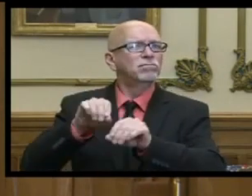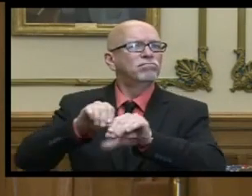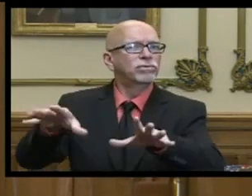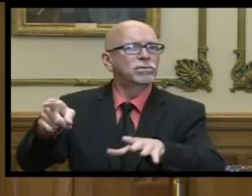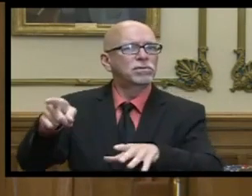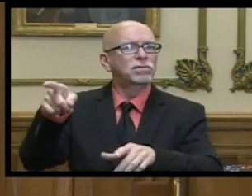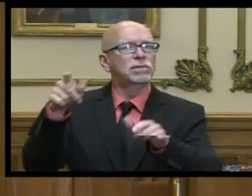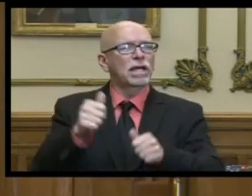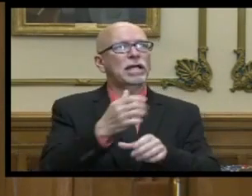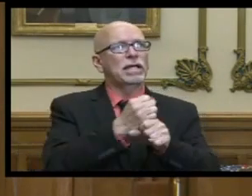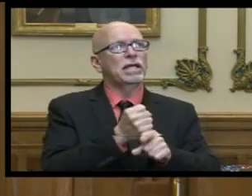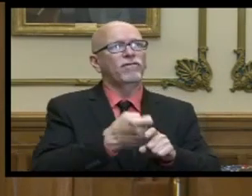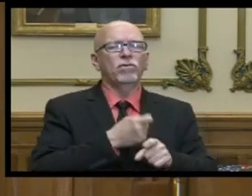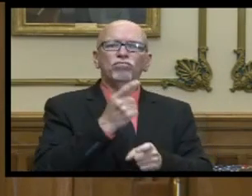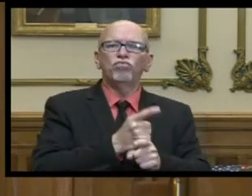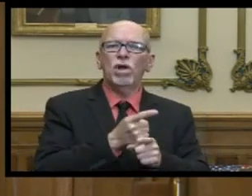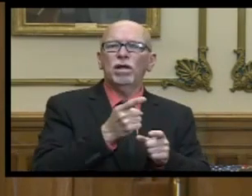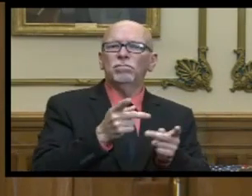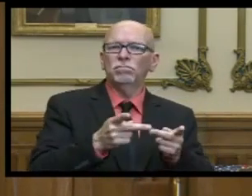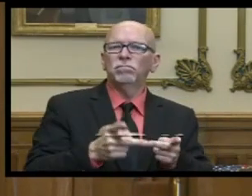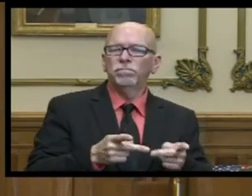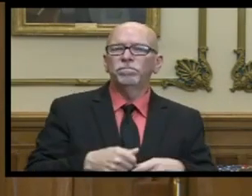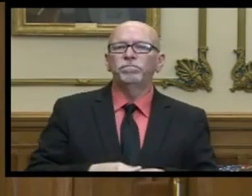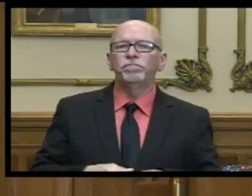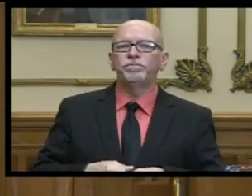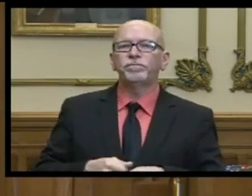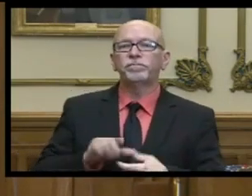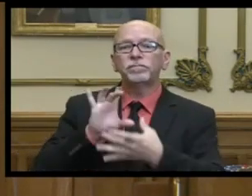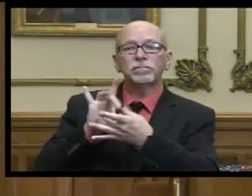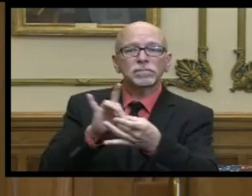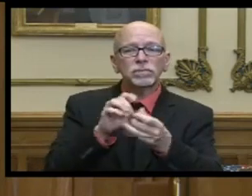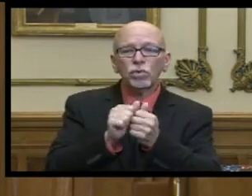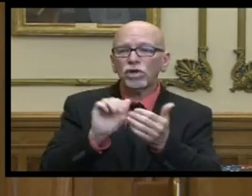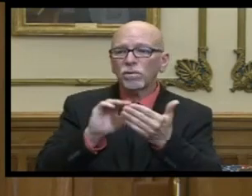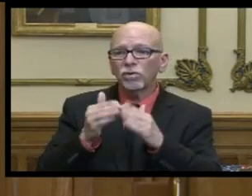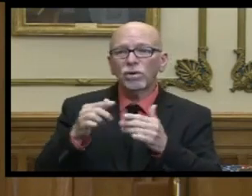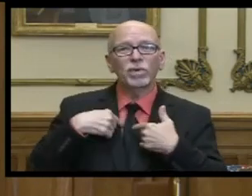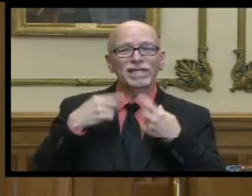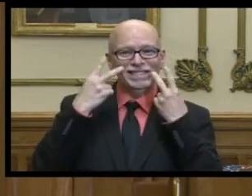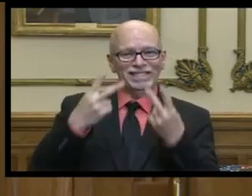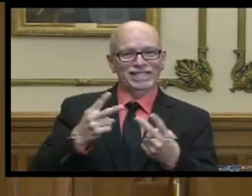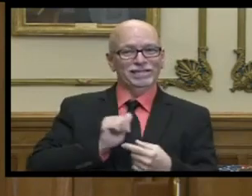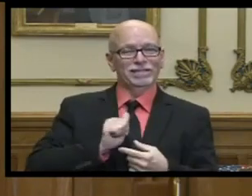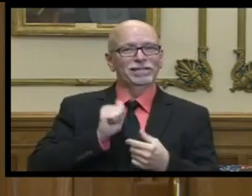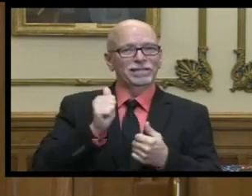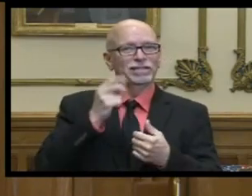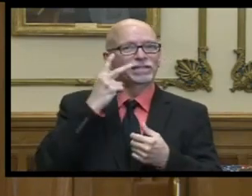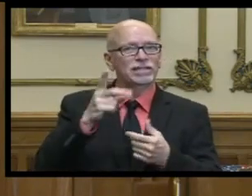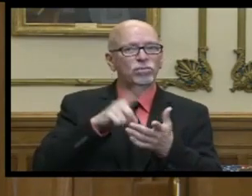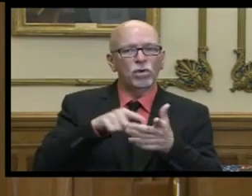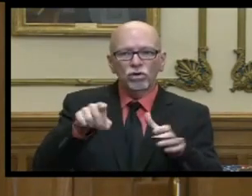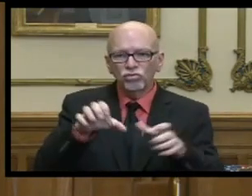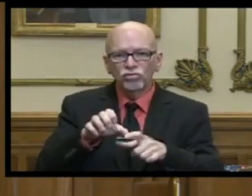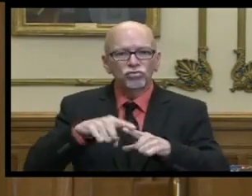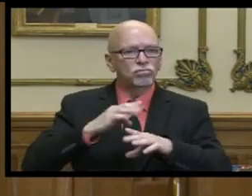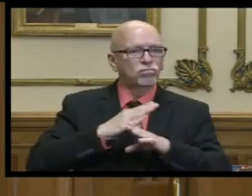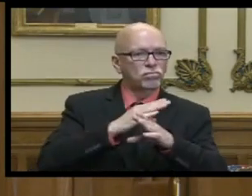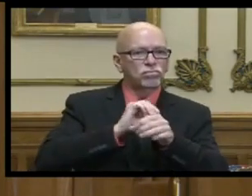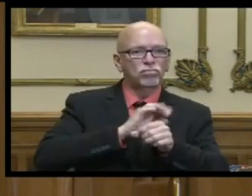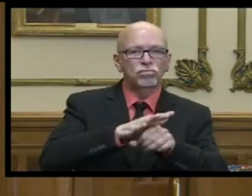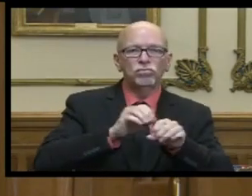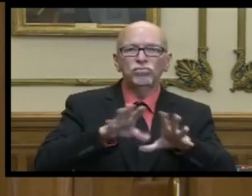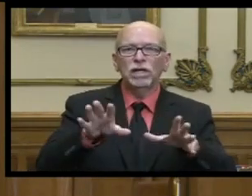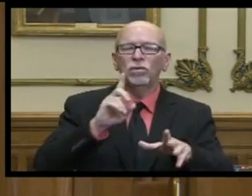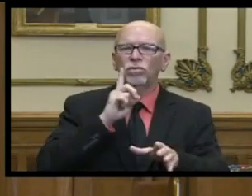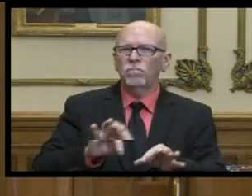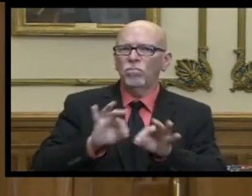receive this from a trusted source being able to connect with communities and see firsthand what they're doing to address the spread of covid is critical to